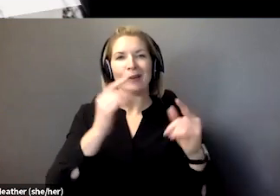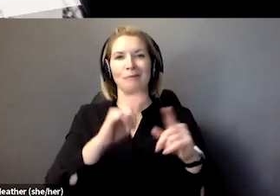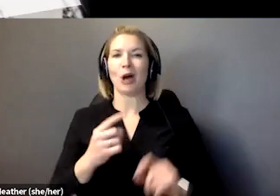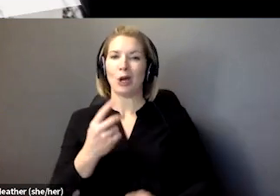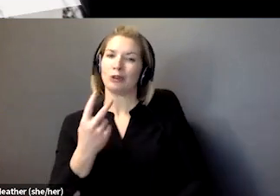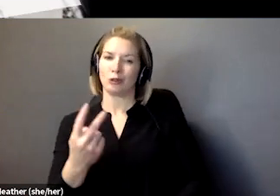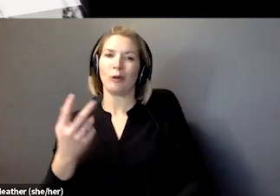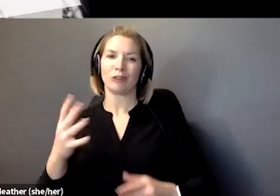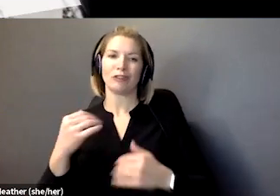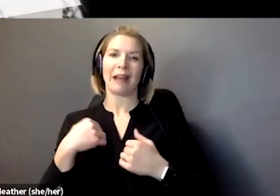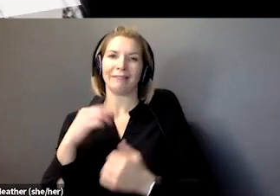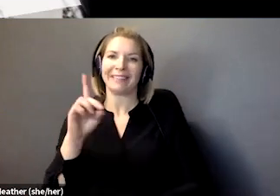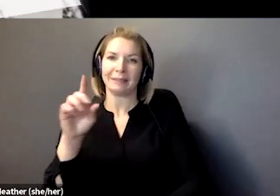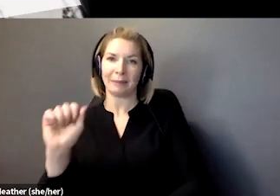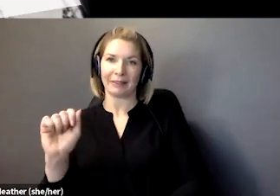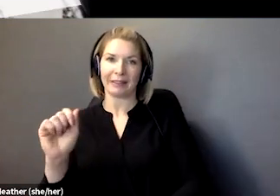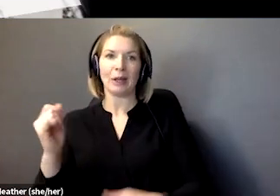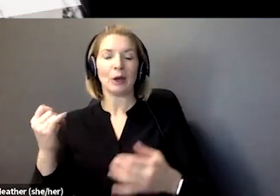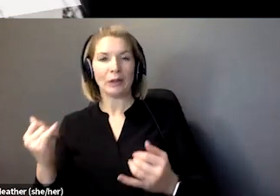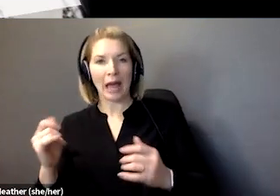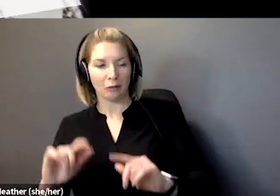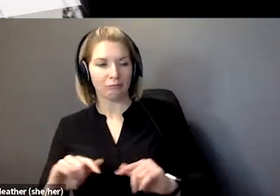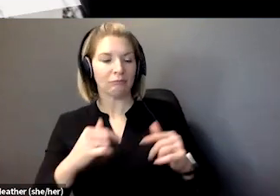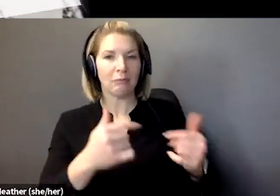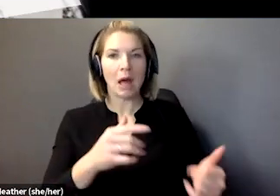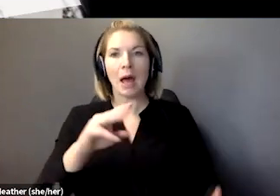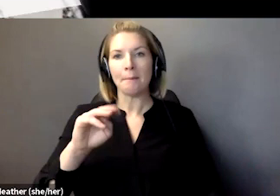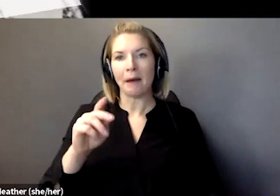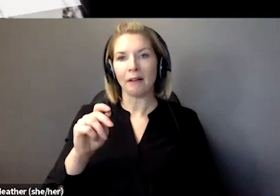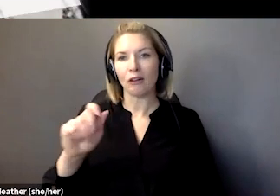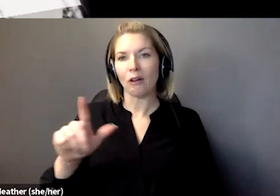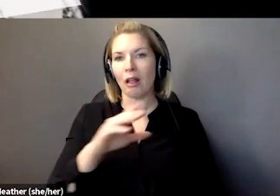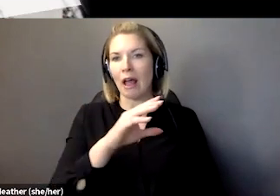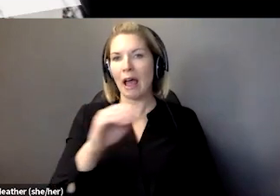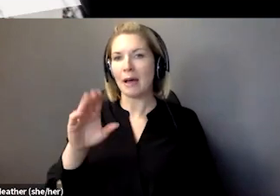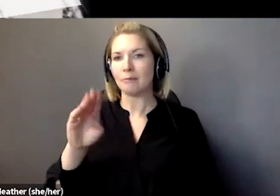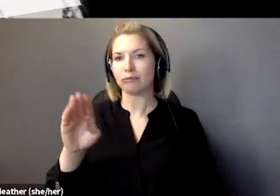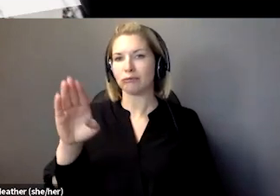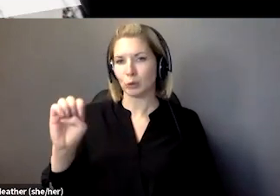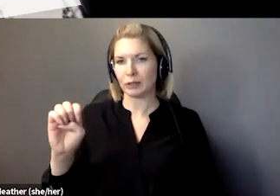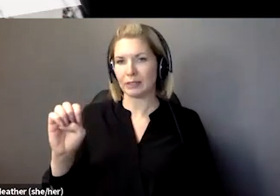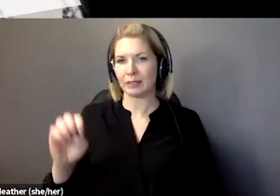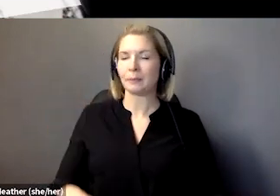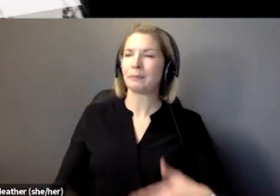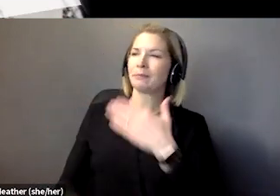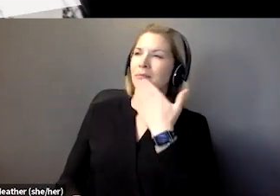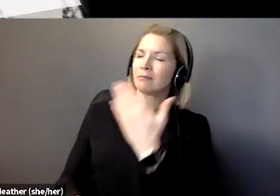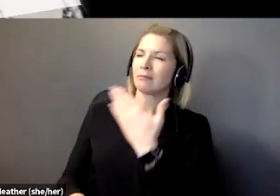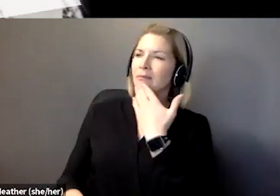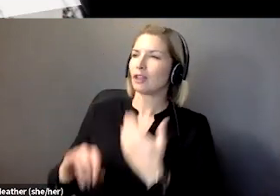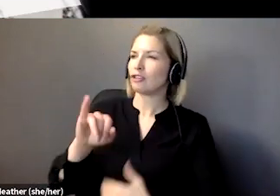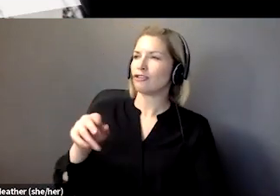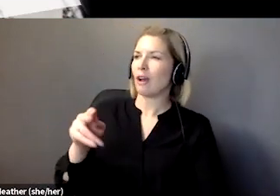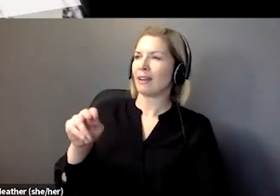over to you, Michael and Boost. Jonathan, thank you very much for that very